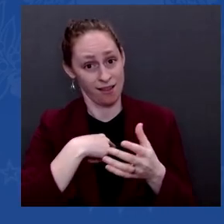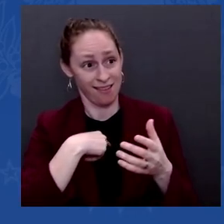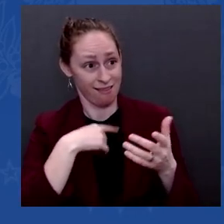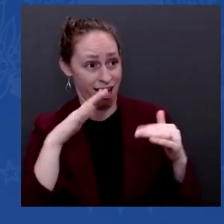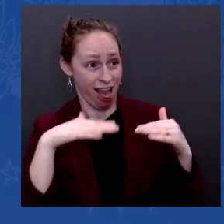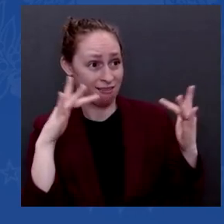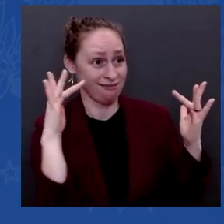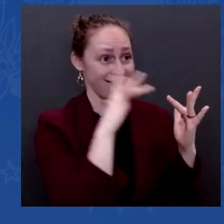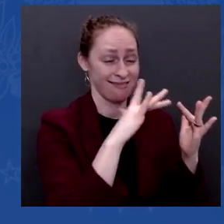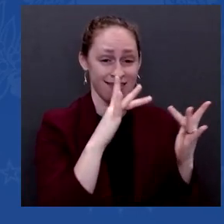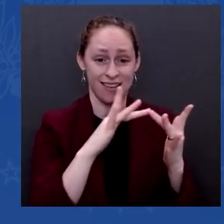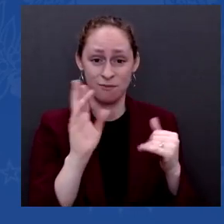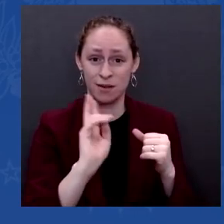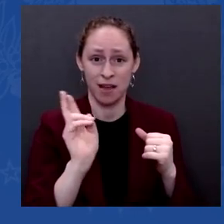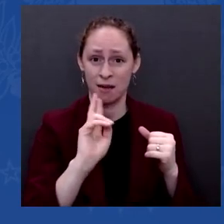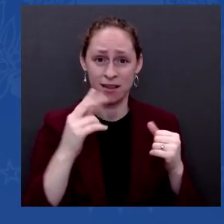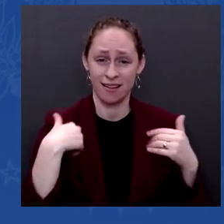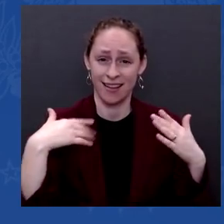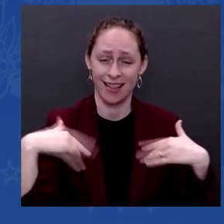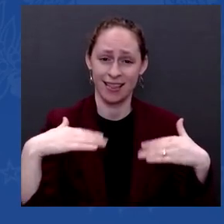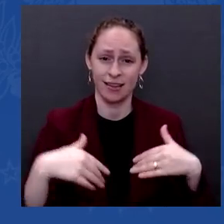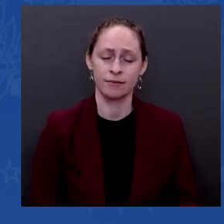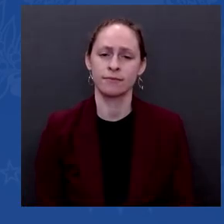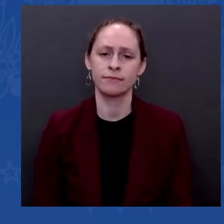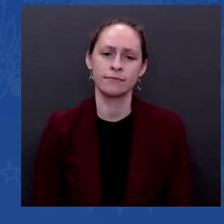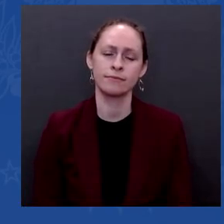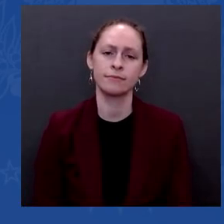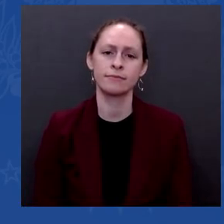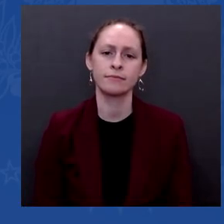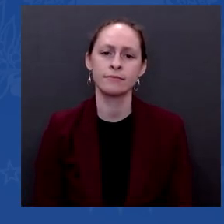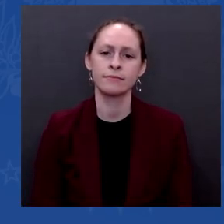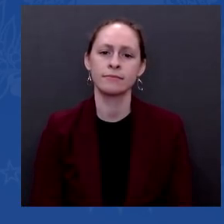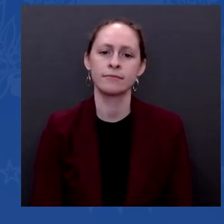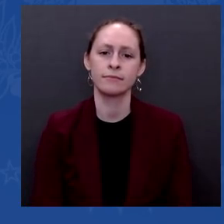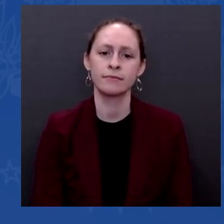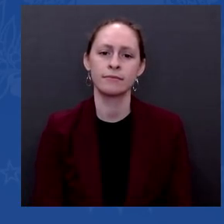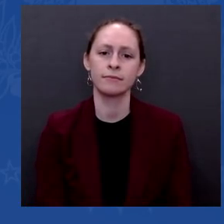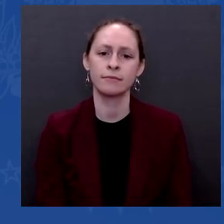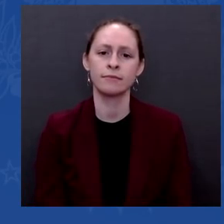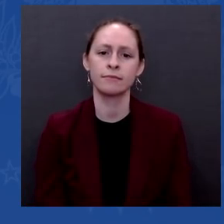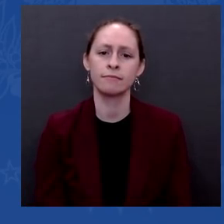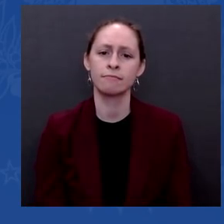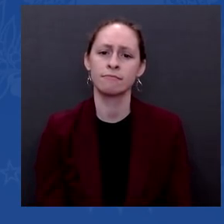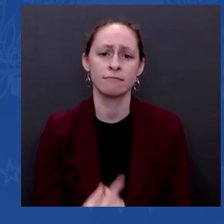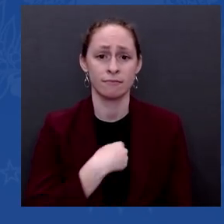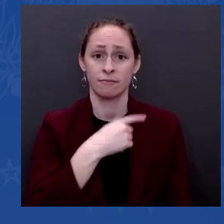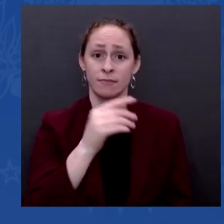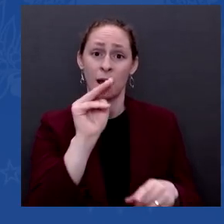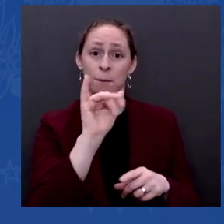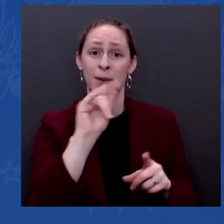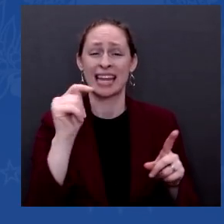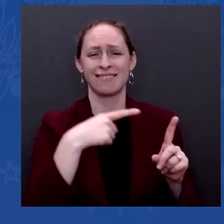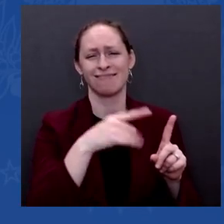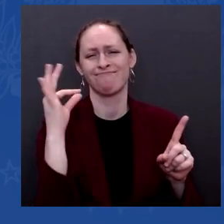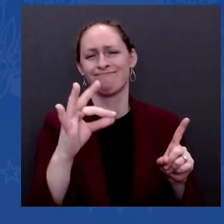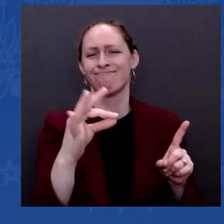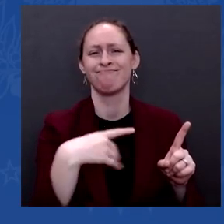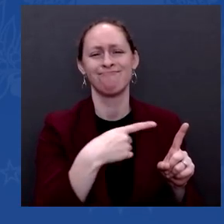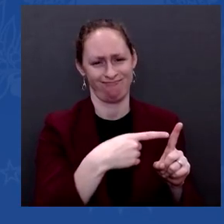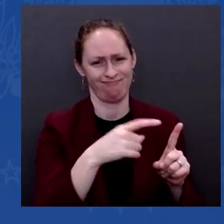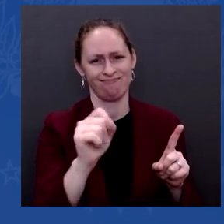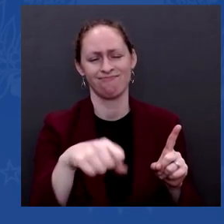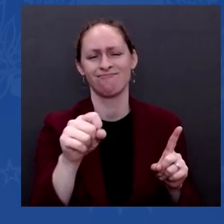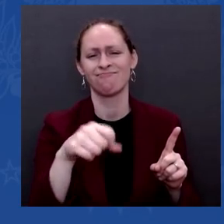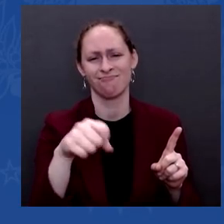Mitt is a serious guy. I think we can get things done. I think — I predict to you that we'll get something done on the electoral reform side